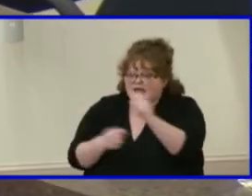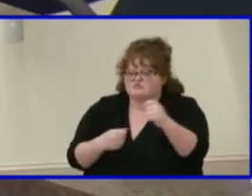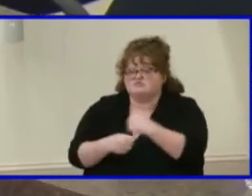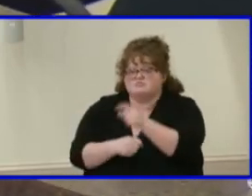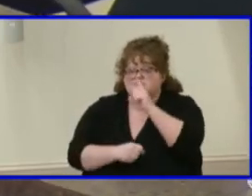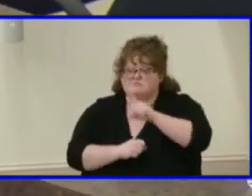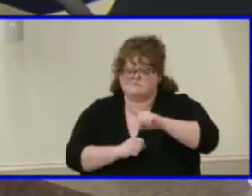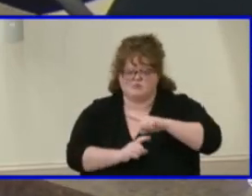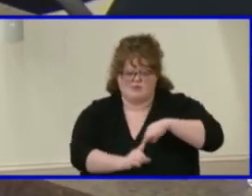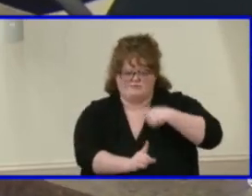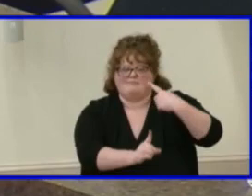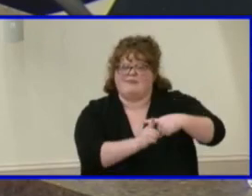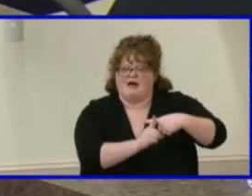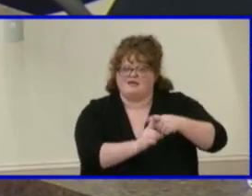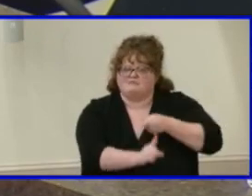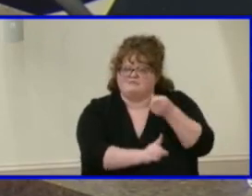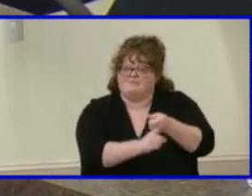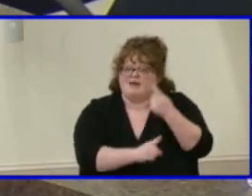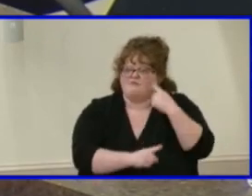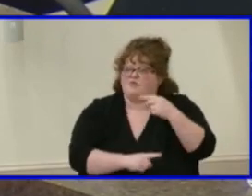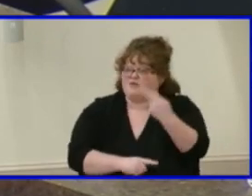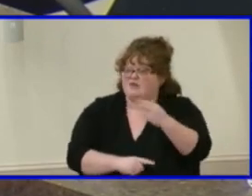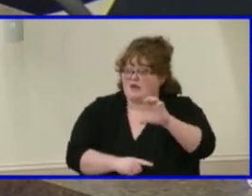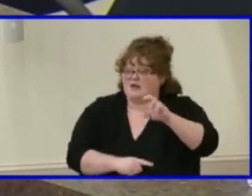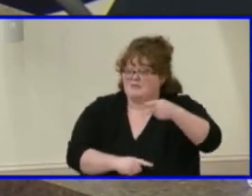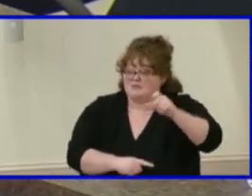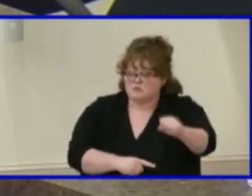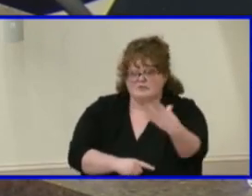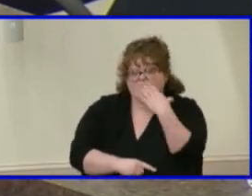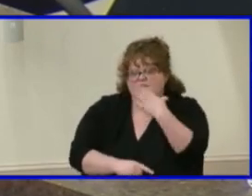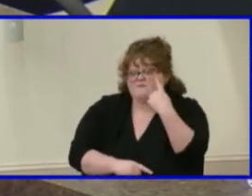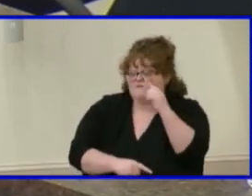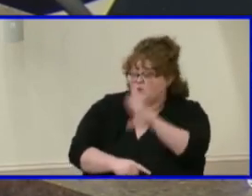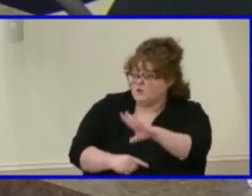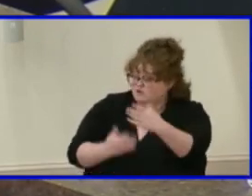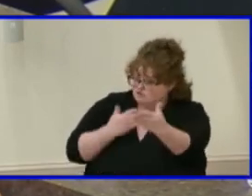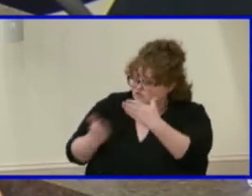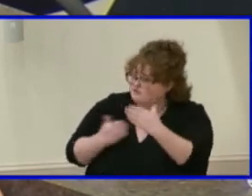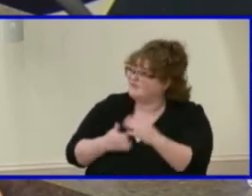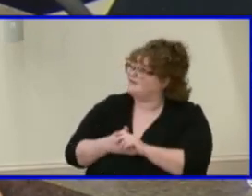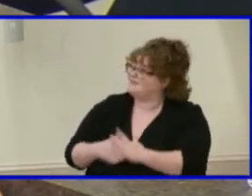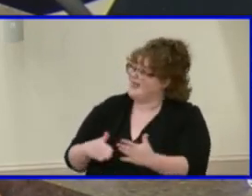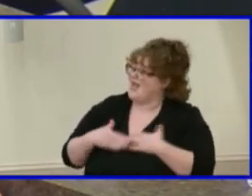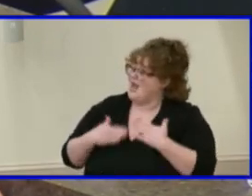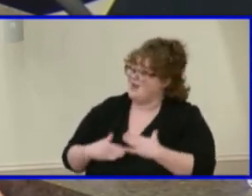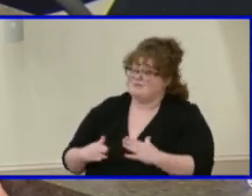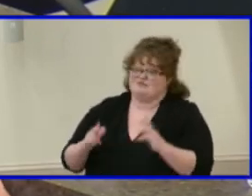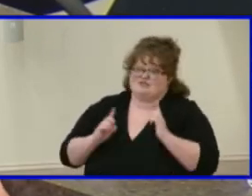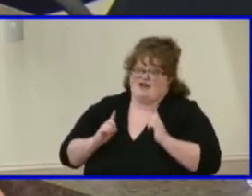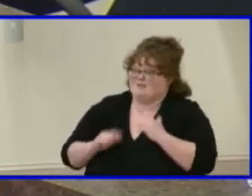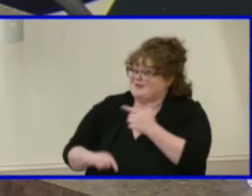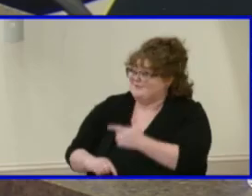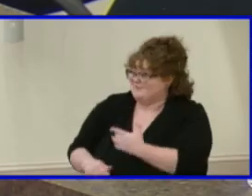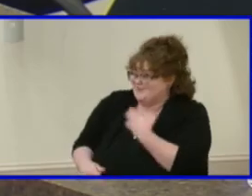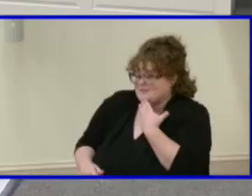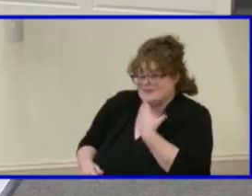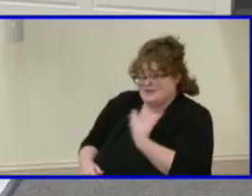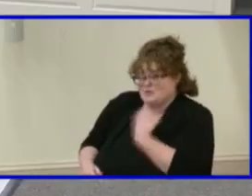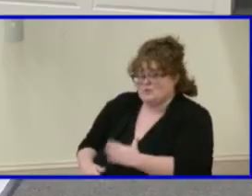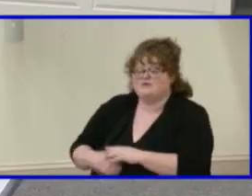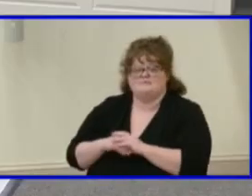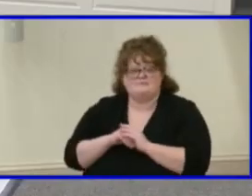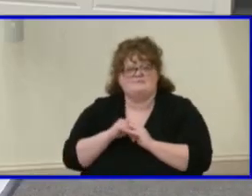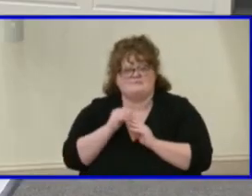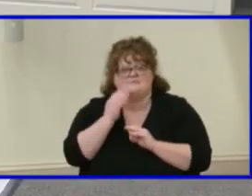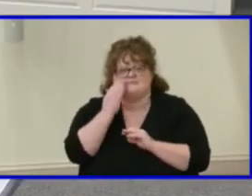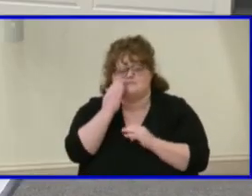for Henrico County schools. So thank you for your service. You will be missed and happy retirement. Thank you. And